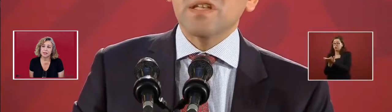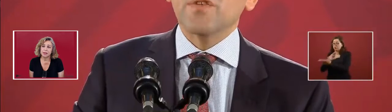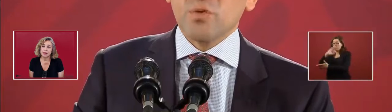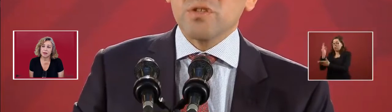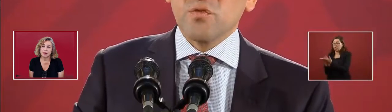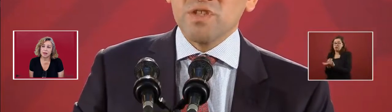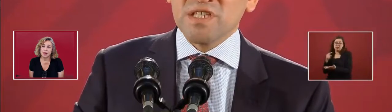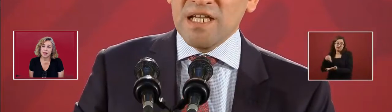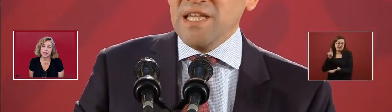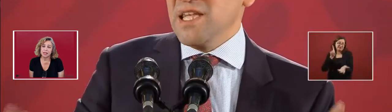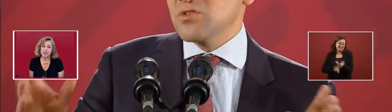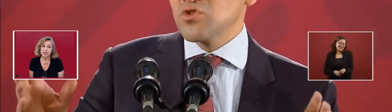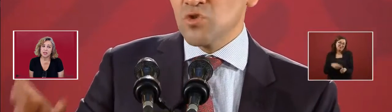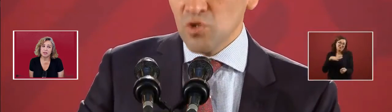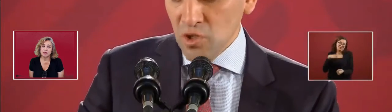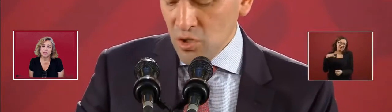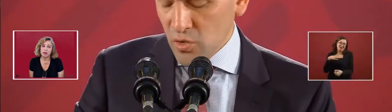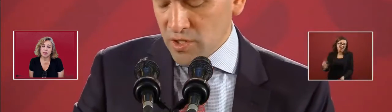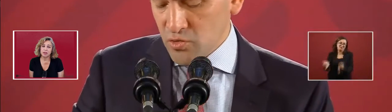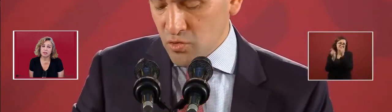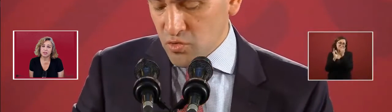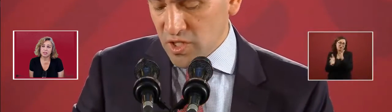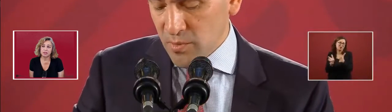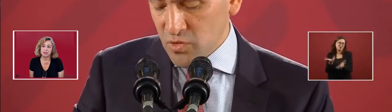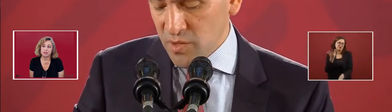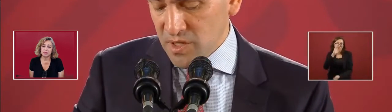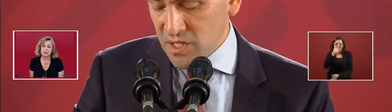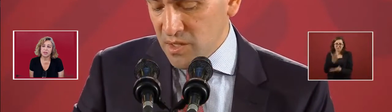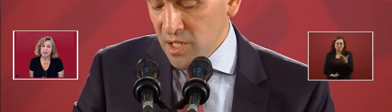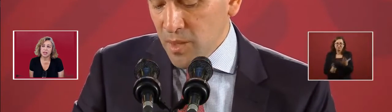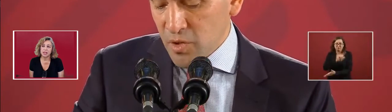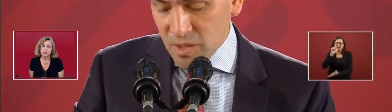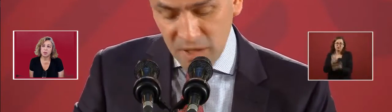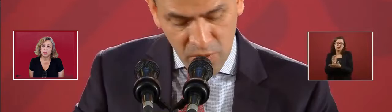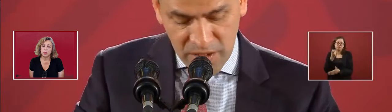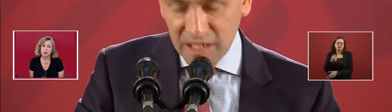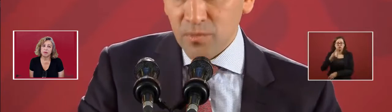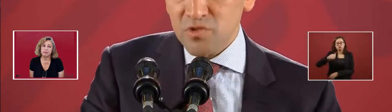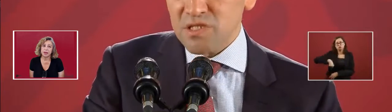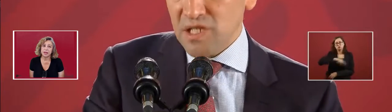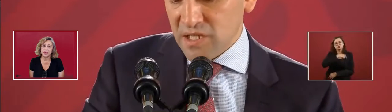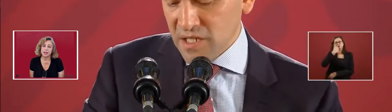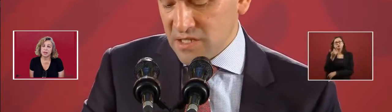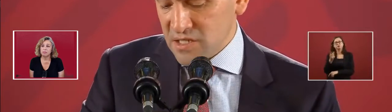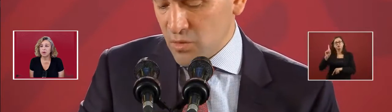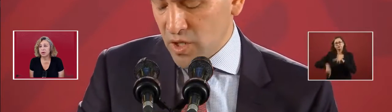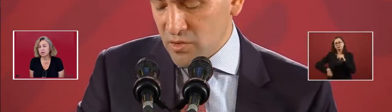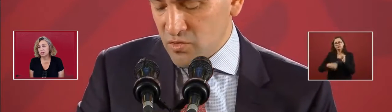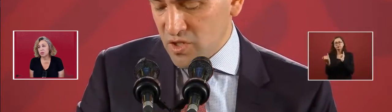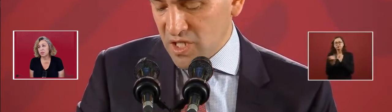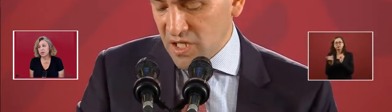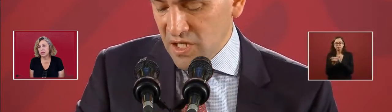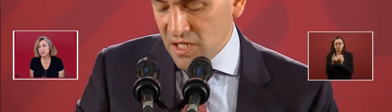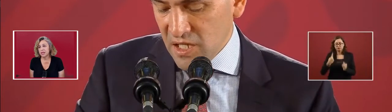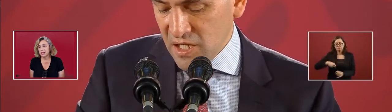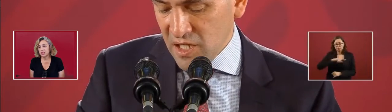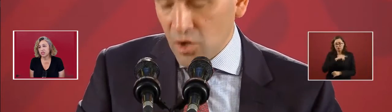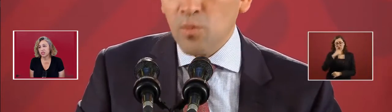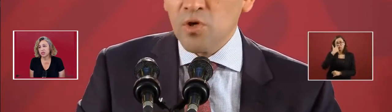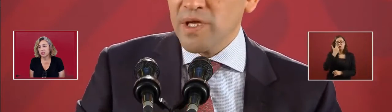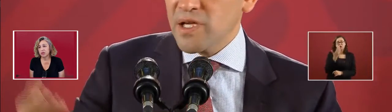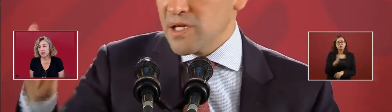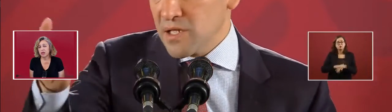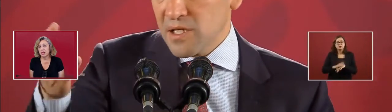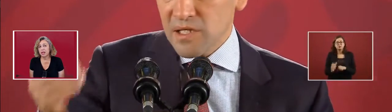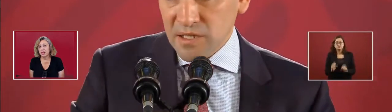It's not, it's actually defrauding fiscal. And that's what we want to invite. But also what we want to say is